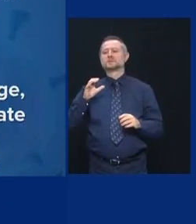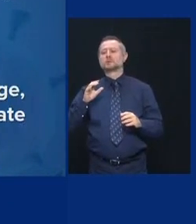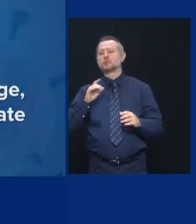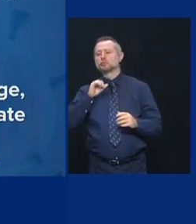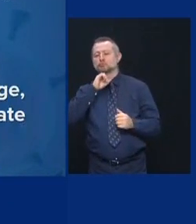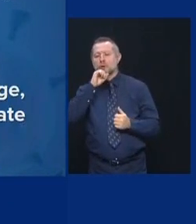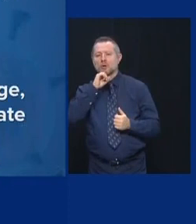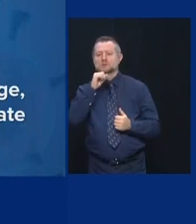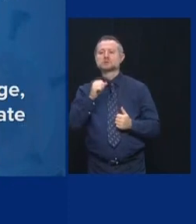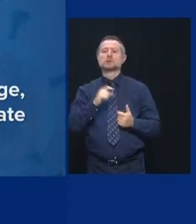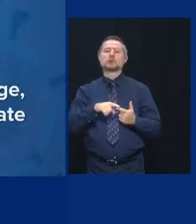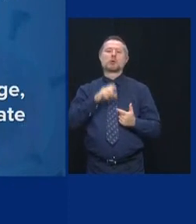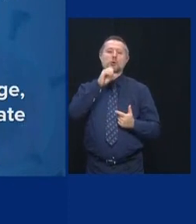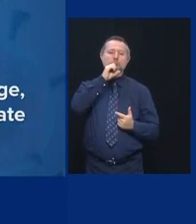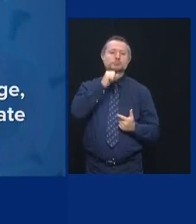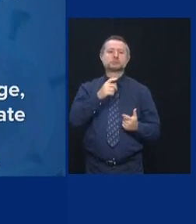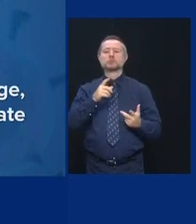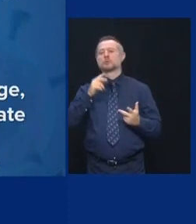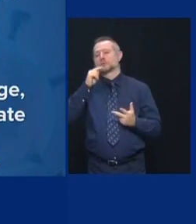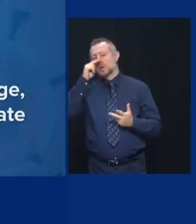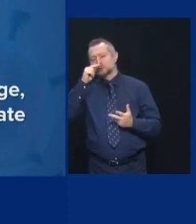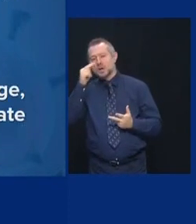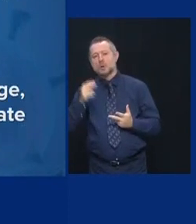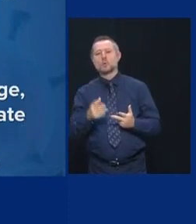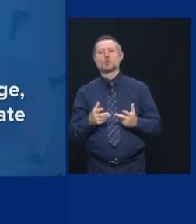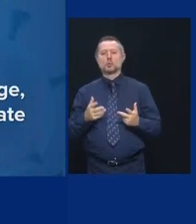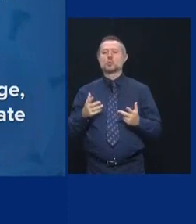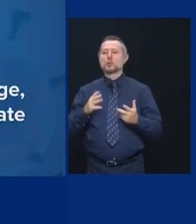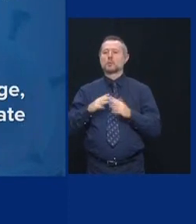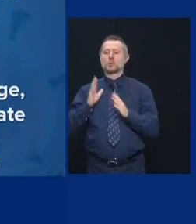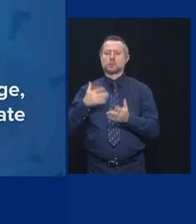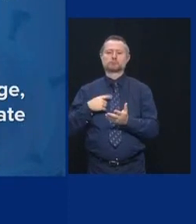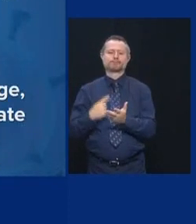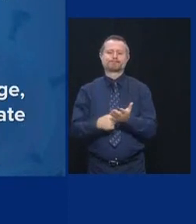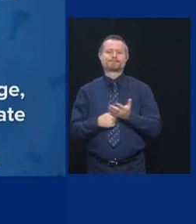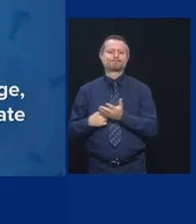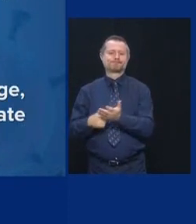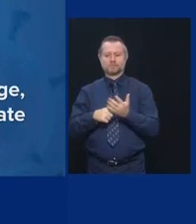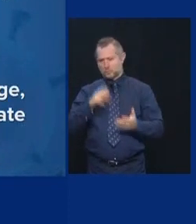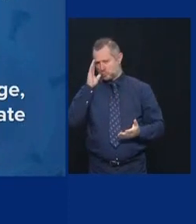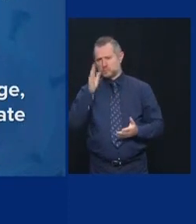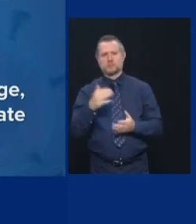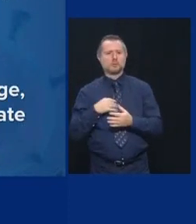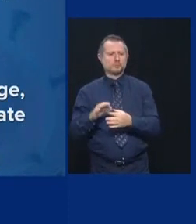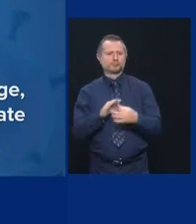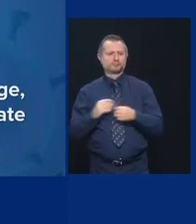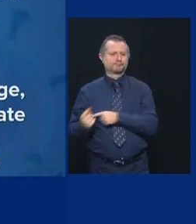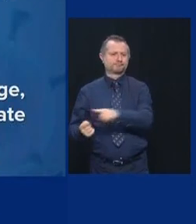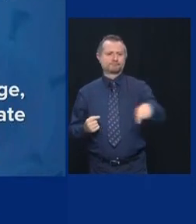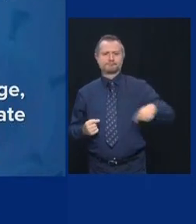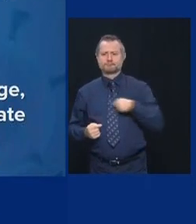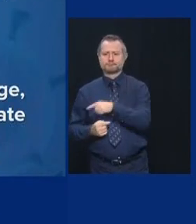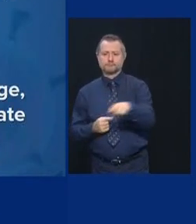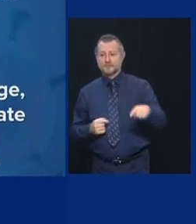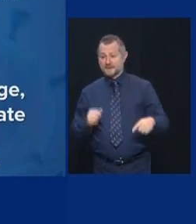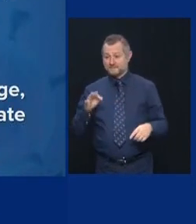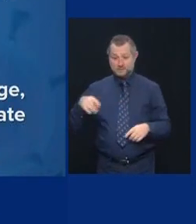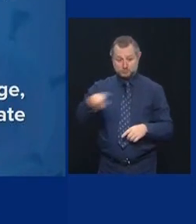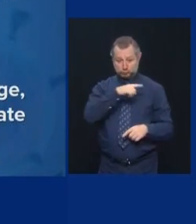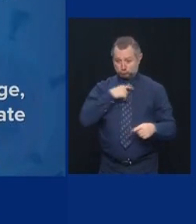Orange, Nassau, and have that conversation. That's step one. If we get past step one,